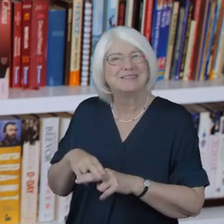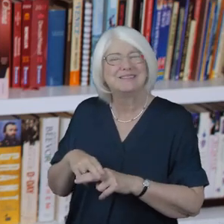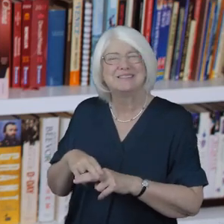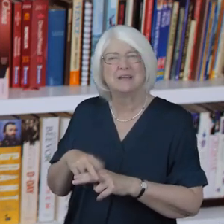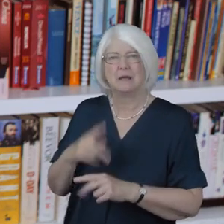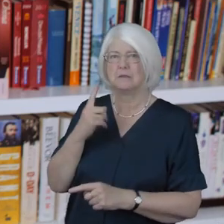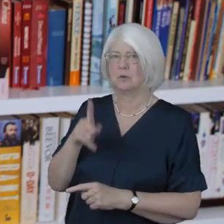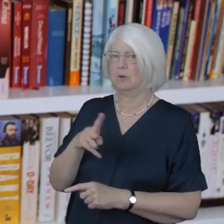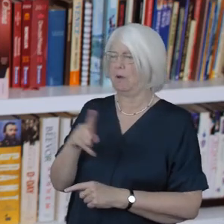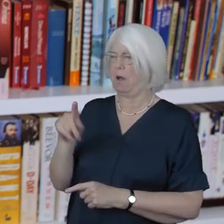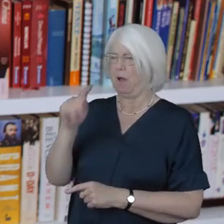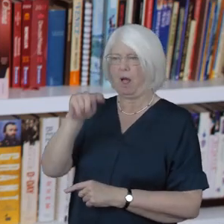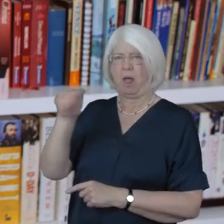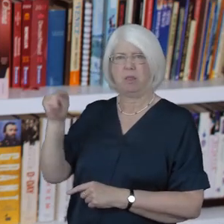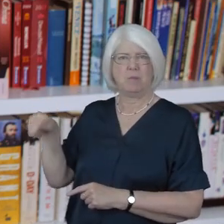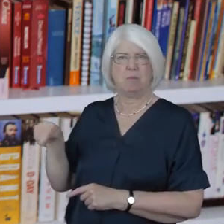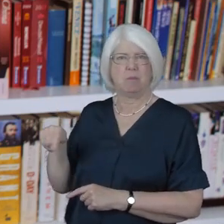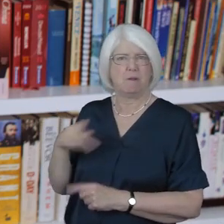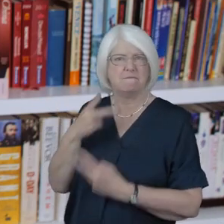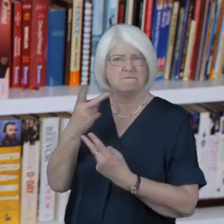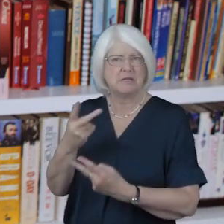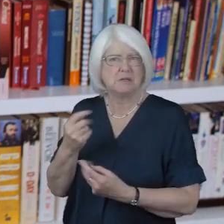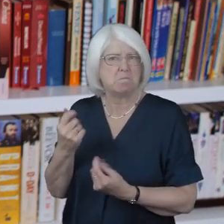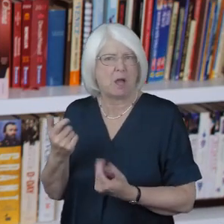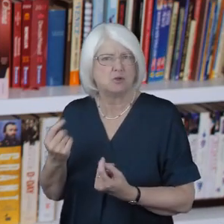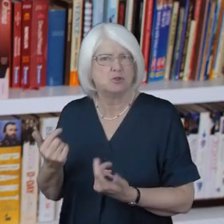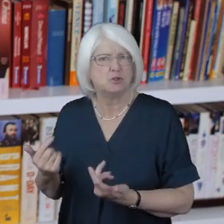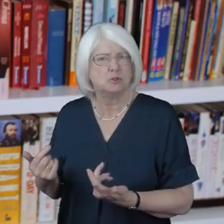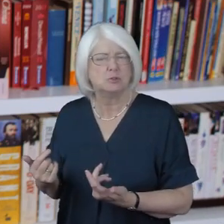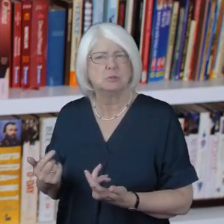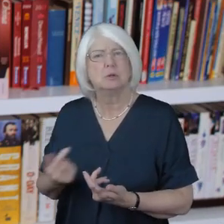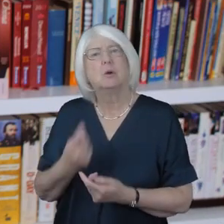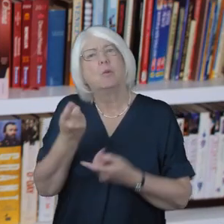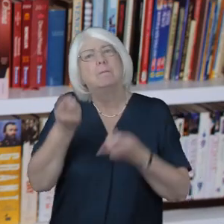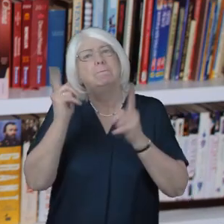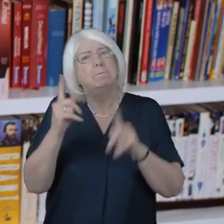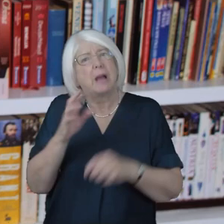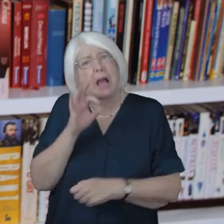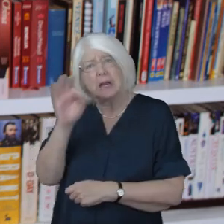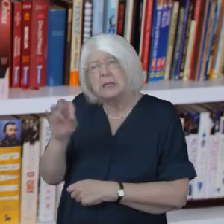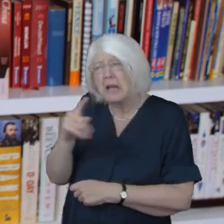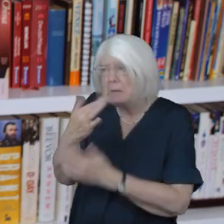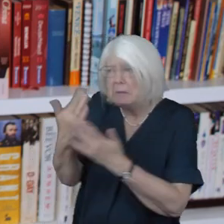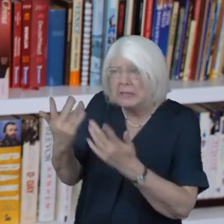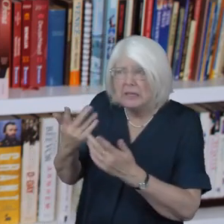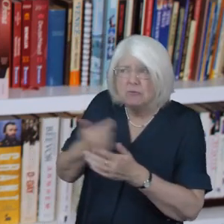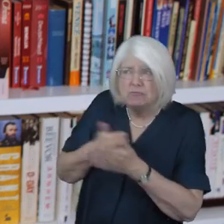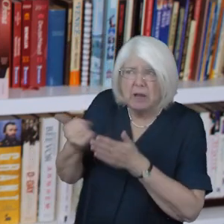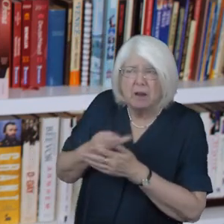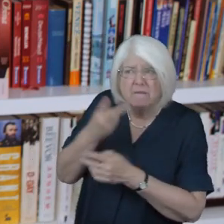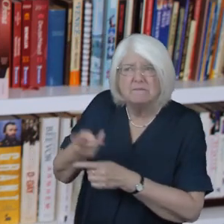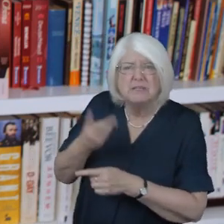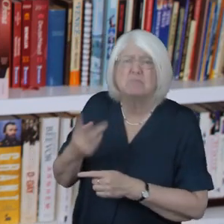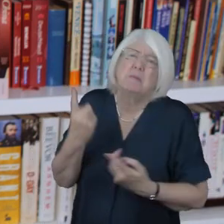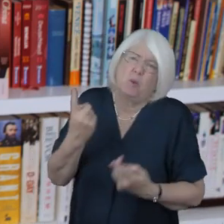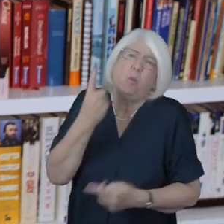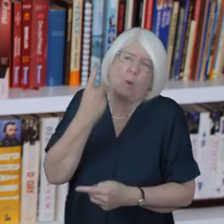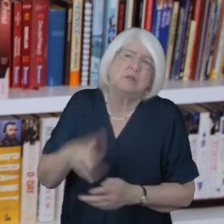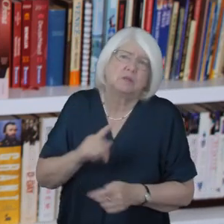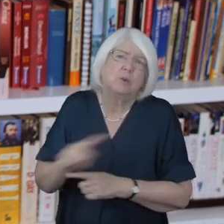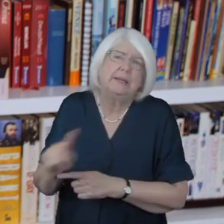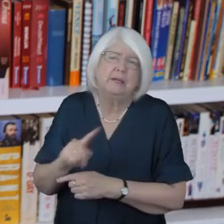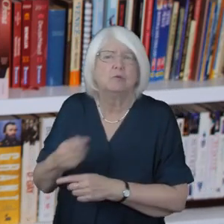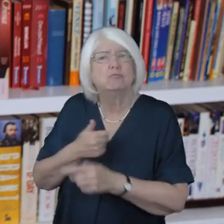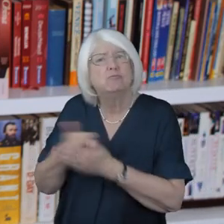homes were barely visited one manager when asked how many people received a regular visit say at least once a week